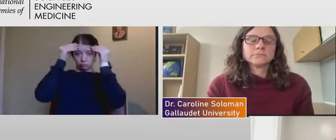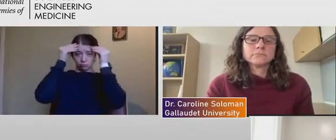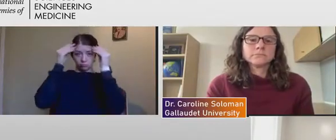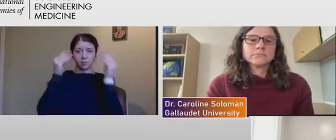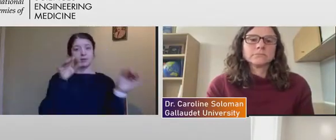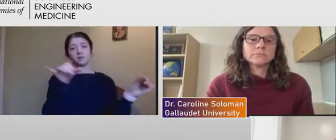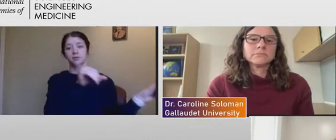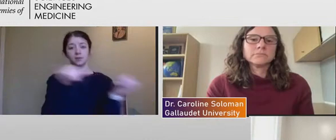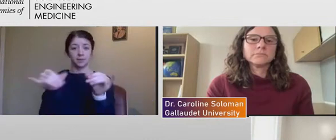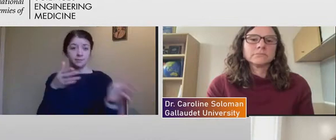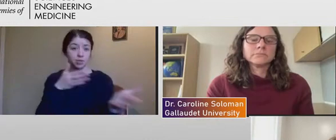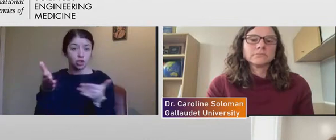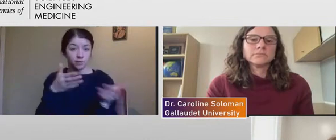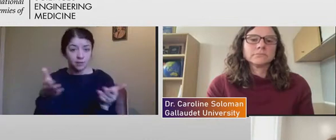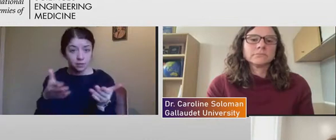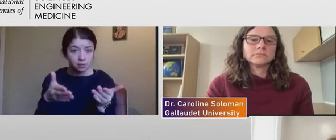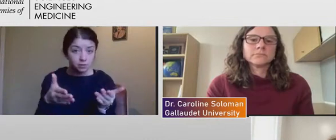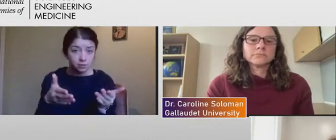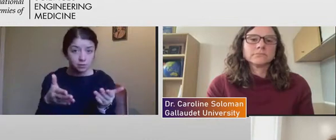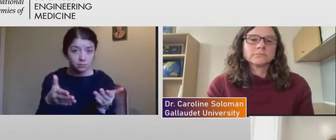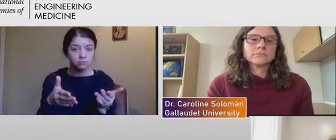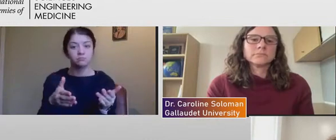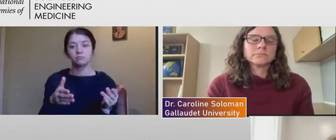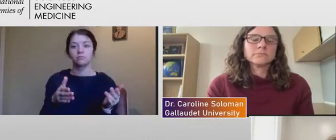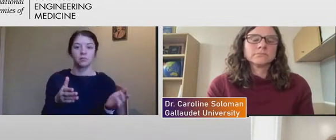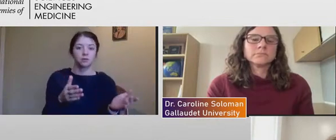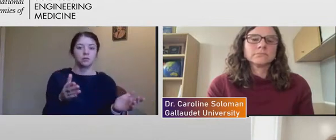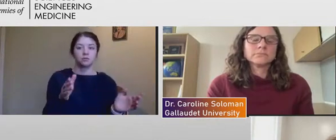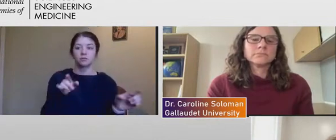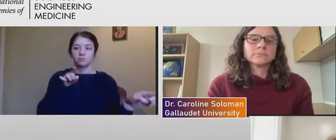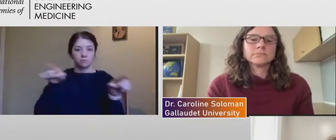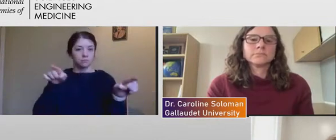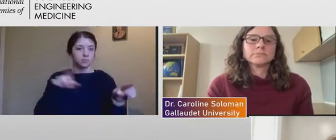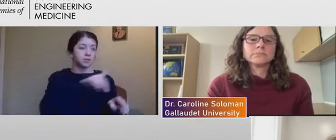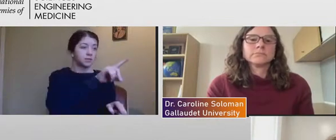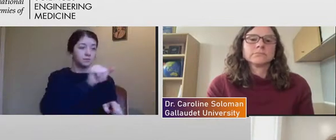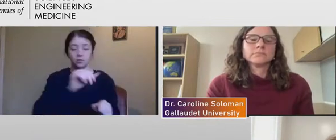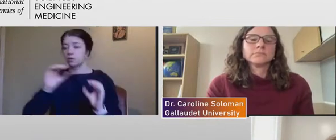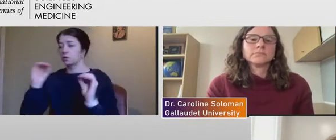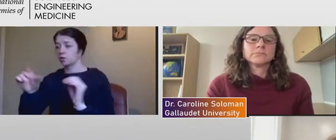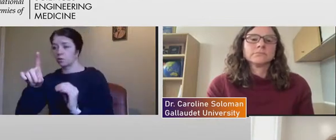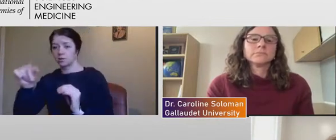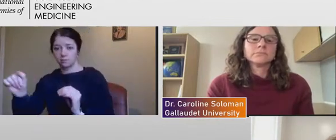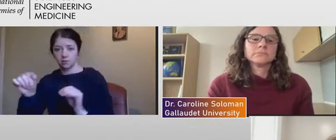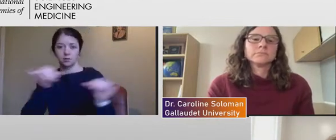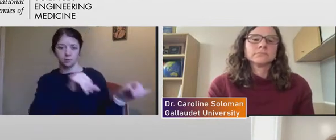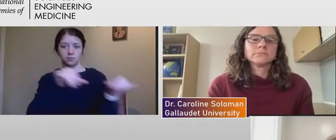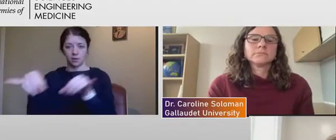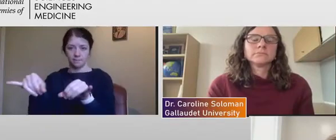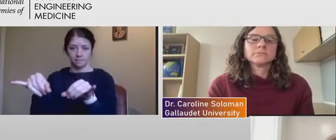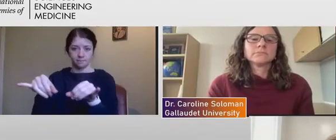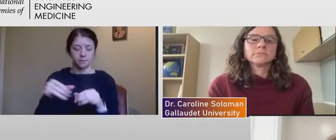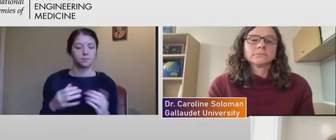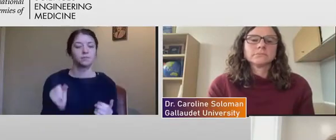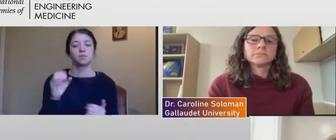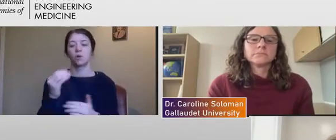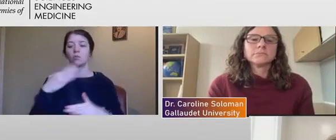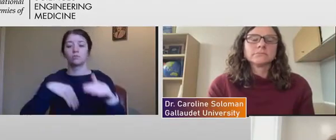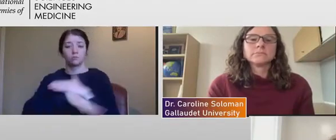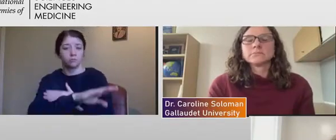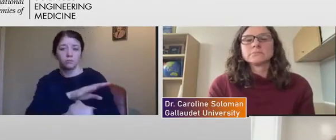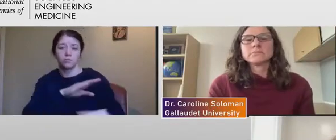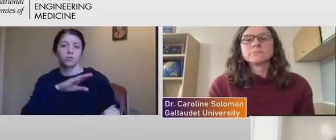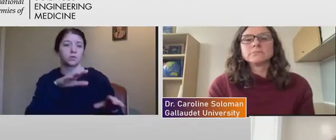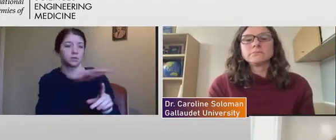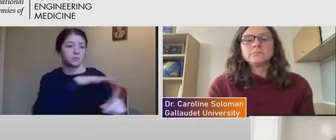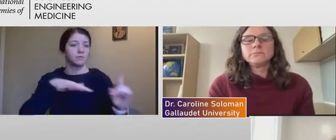without a disability, I think of being able to go into a space, be able to communicate with those around me,